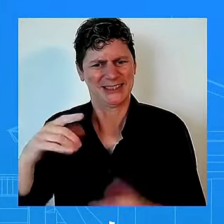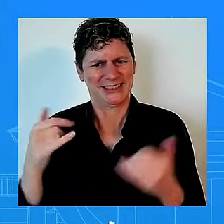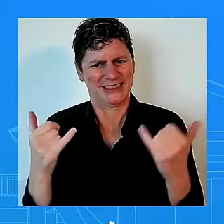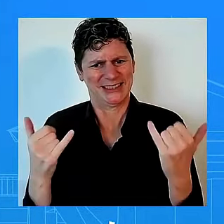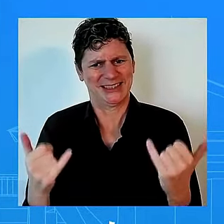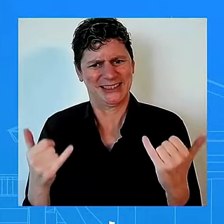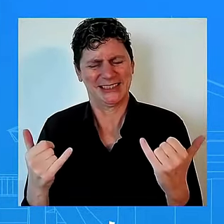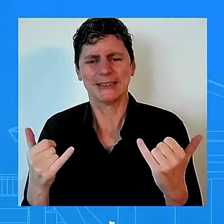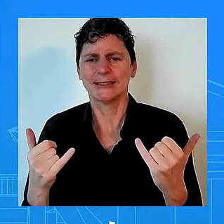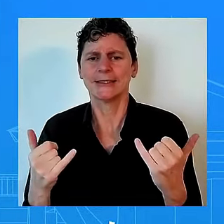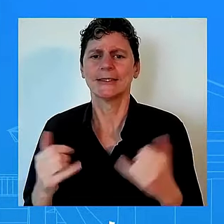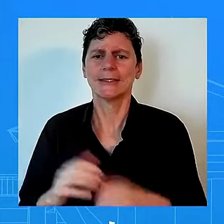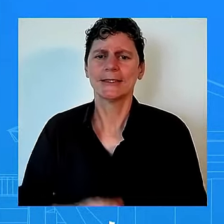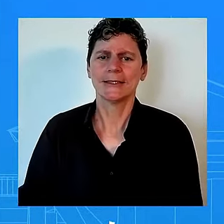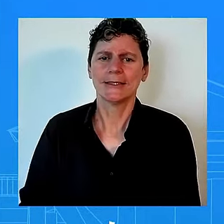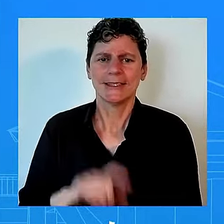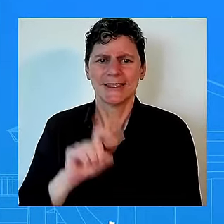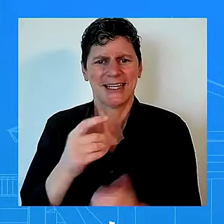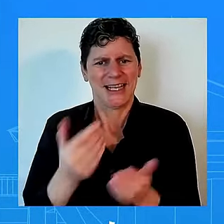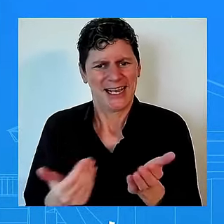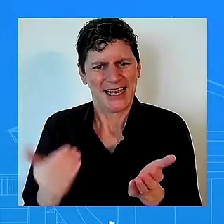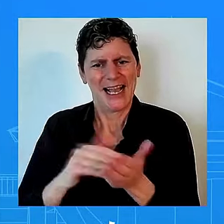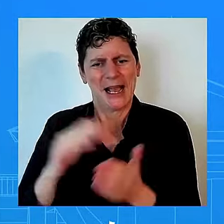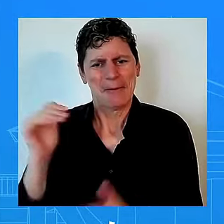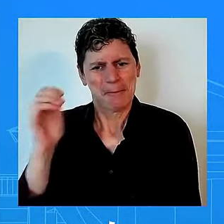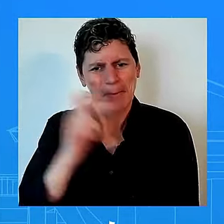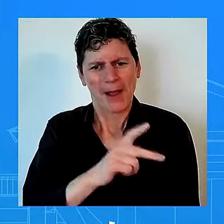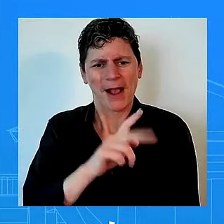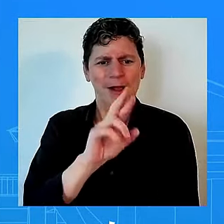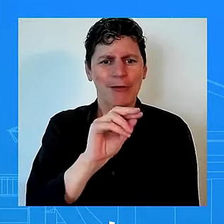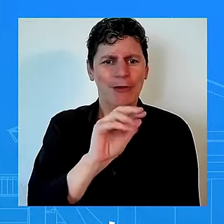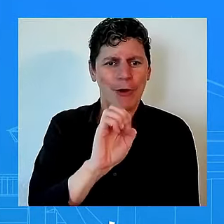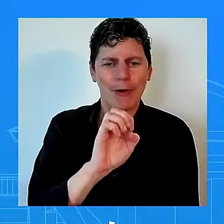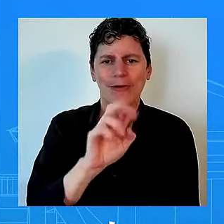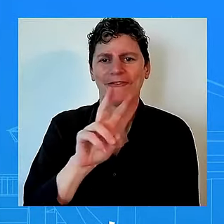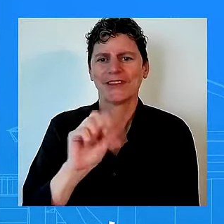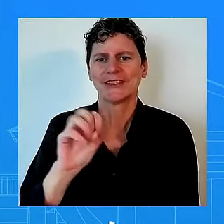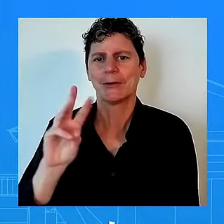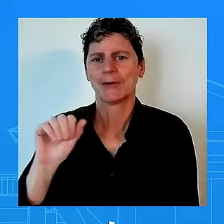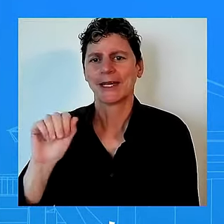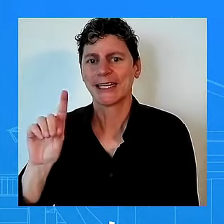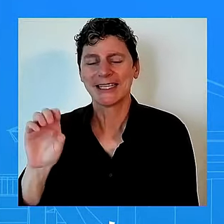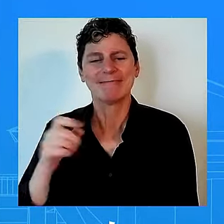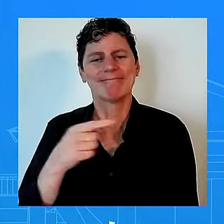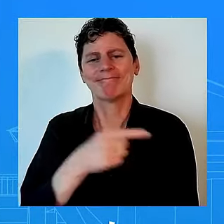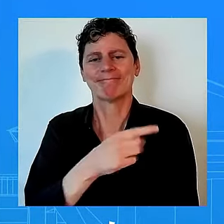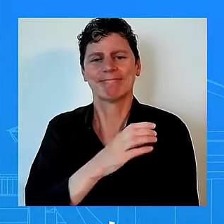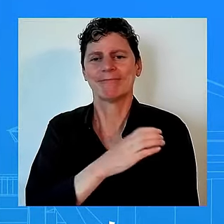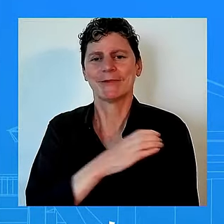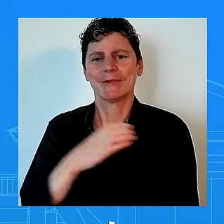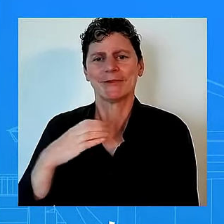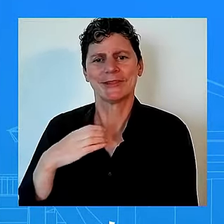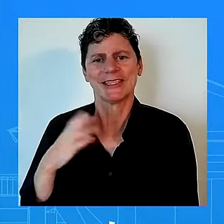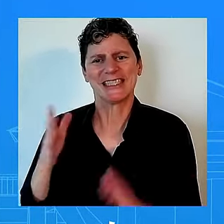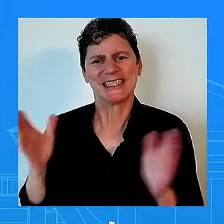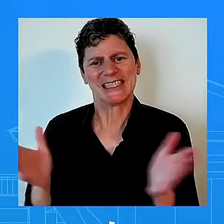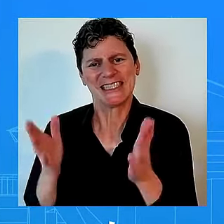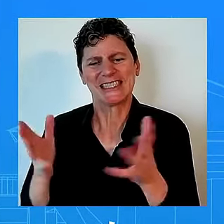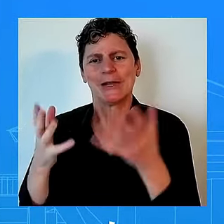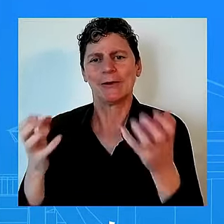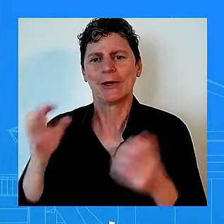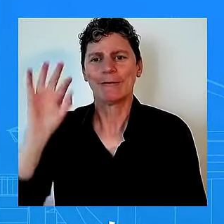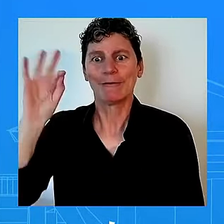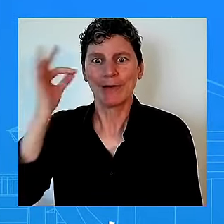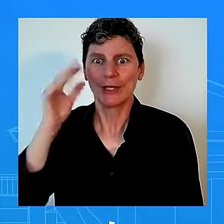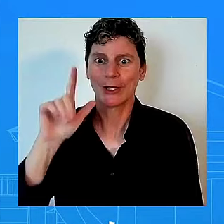freedoms next i want to i wanted to also quickly recognize all of the amazing team usa